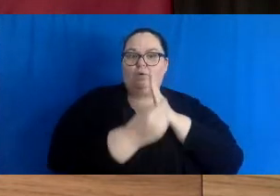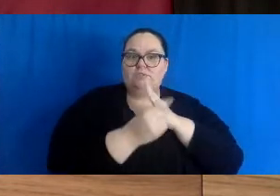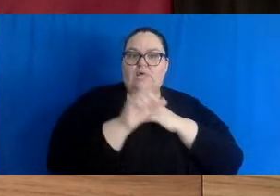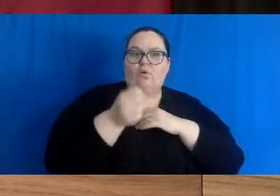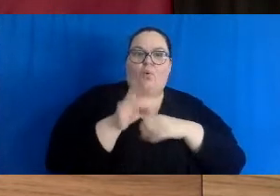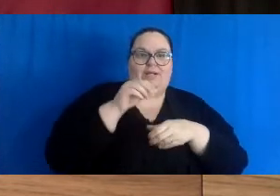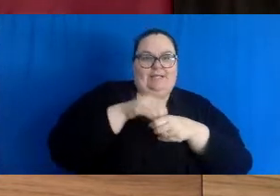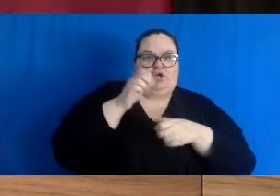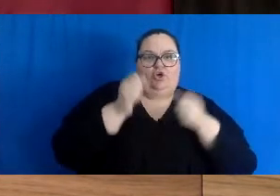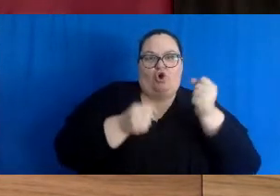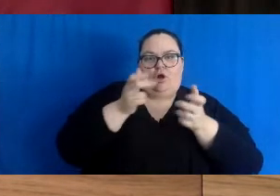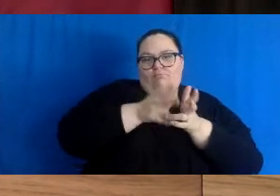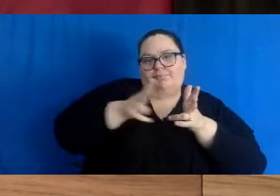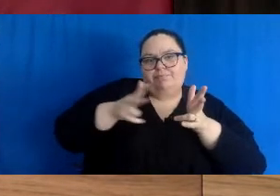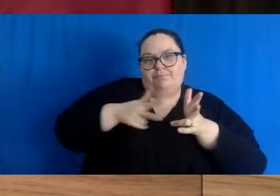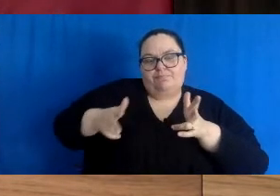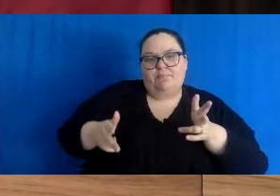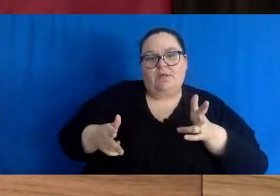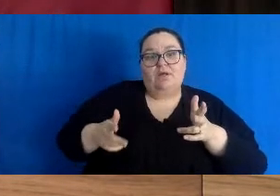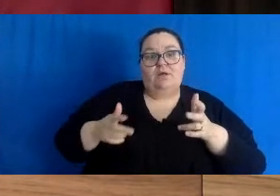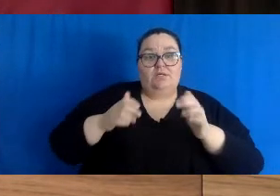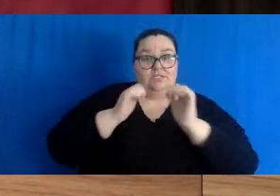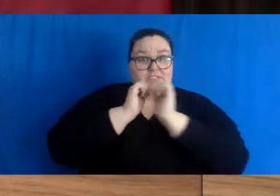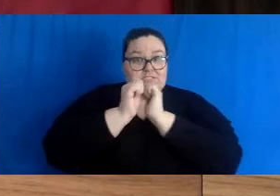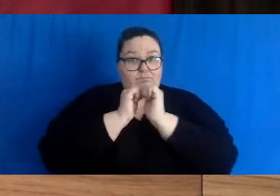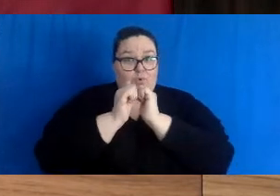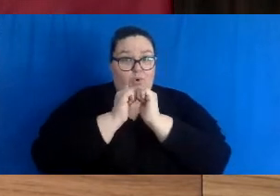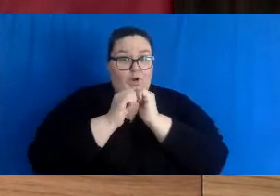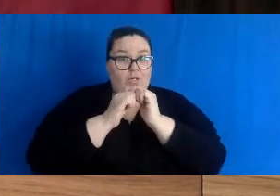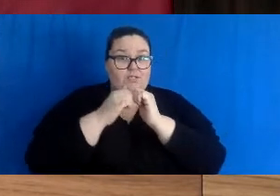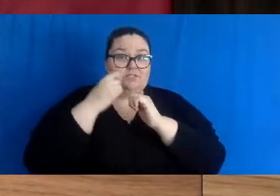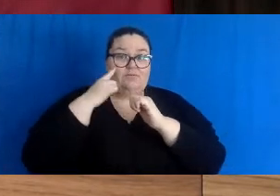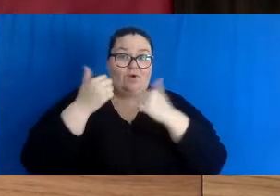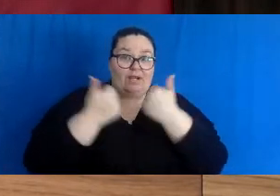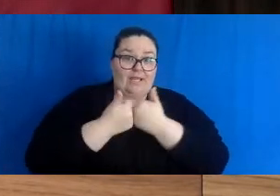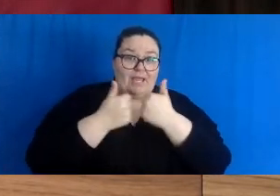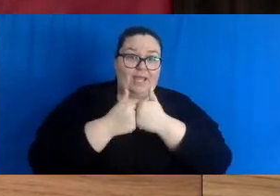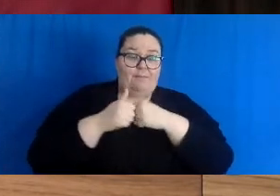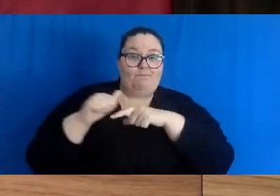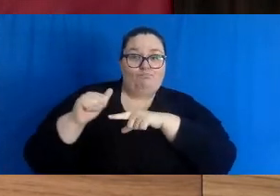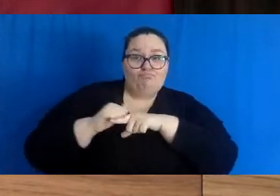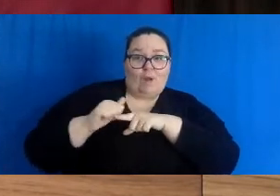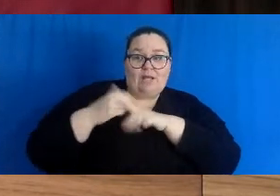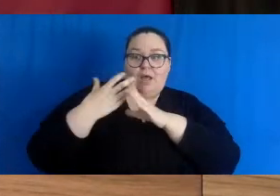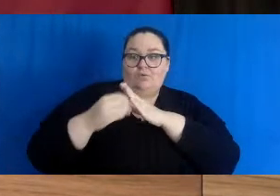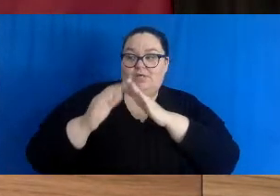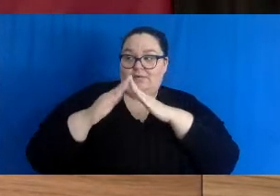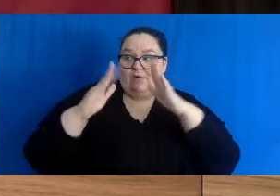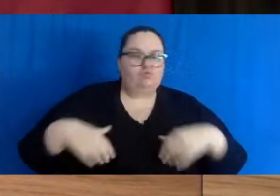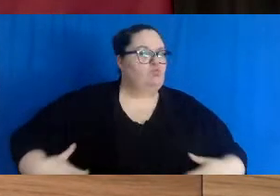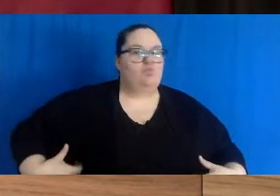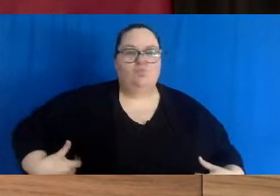Organized team sports are prohibited for game play, competition, and practice with people outside of your household bubble.